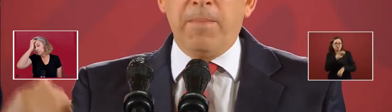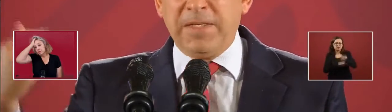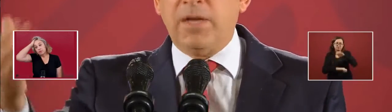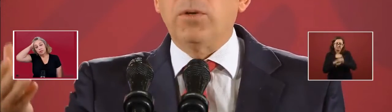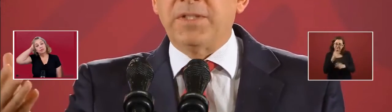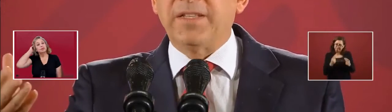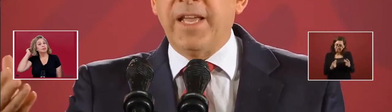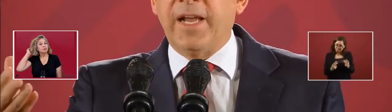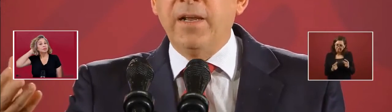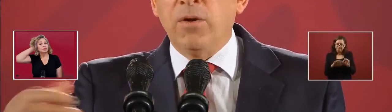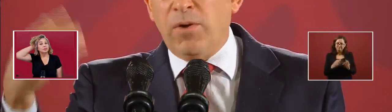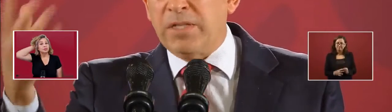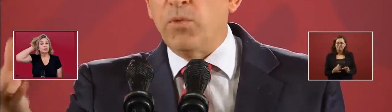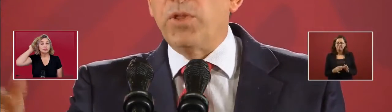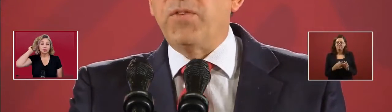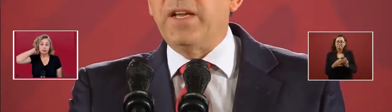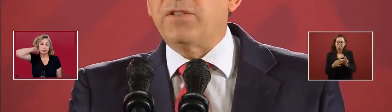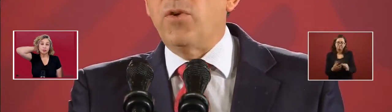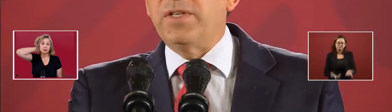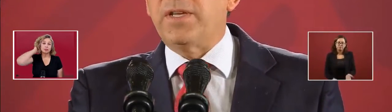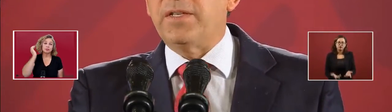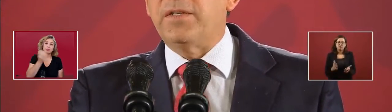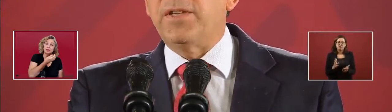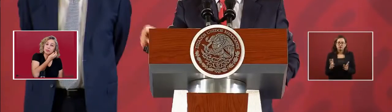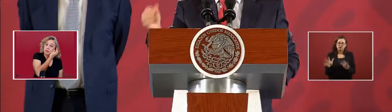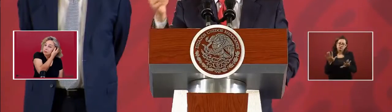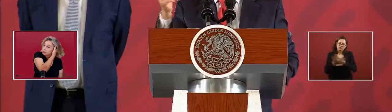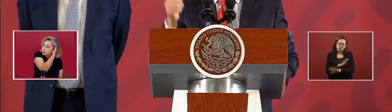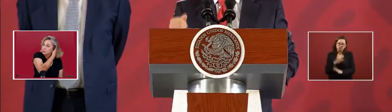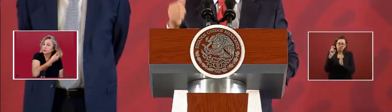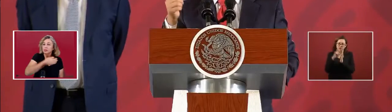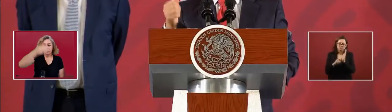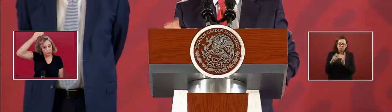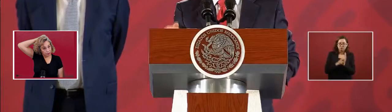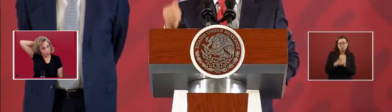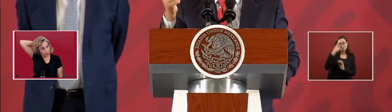that not into the information that…